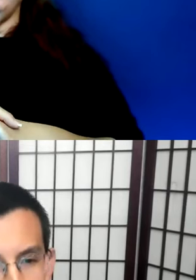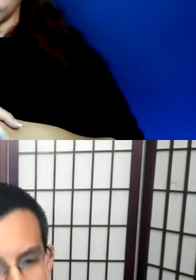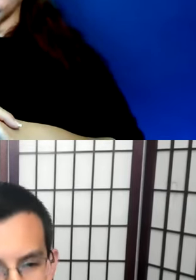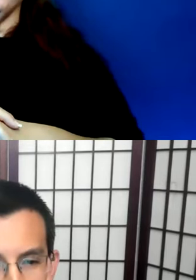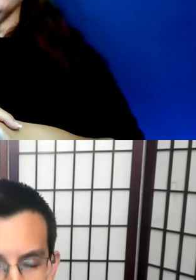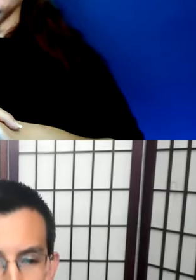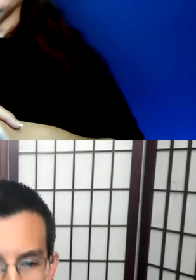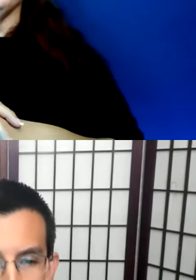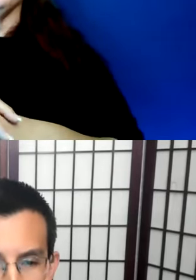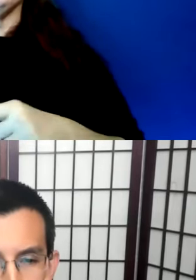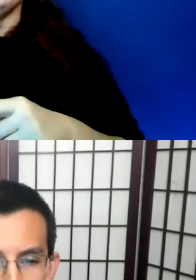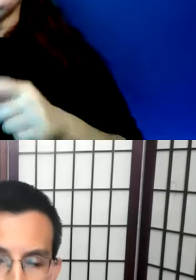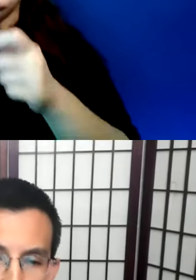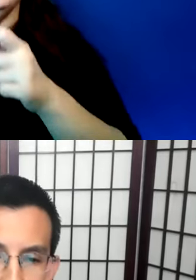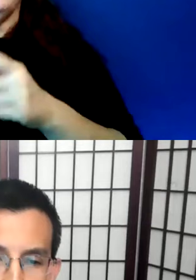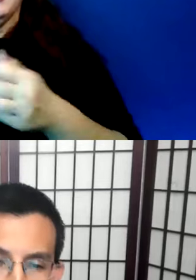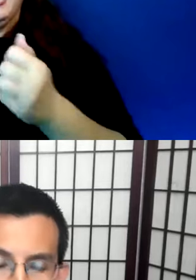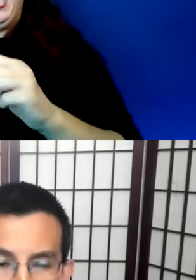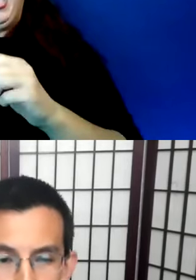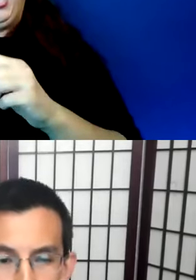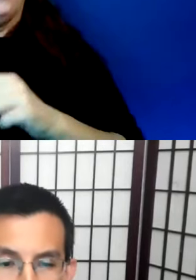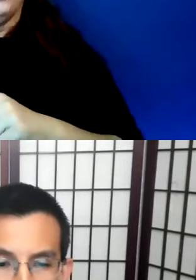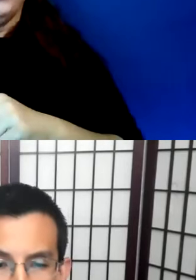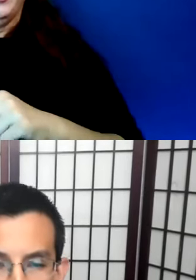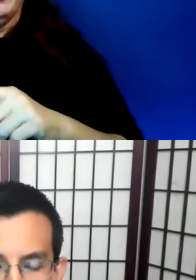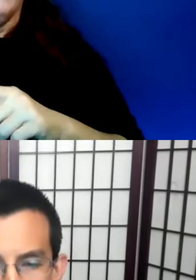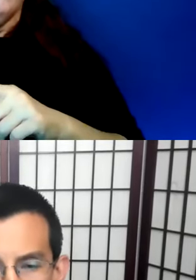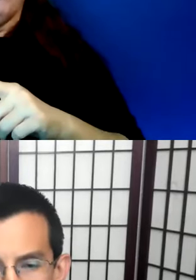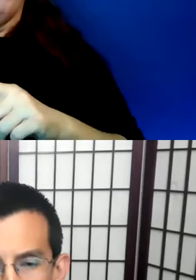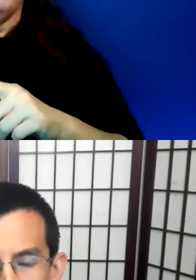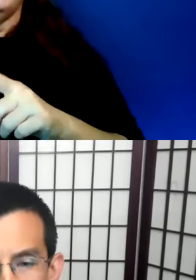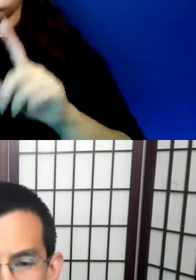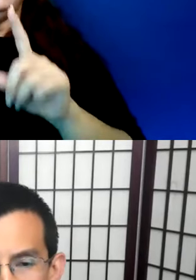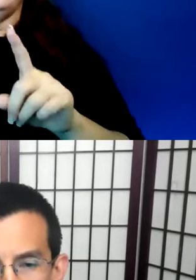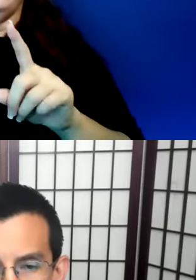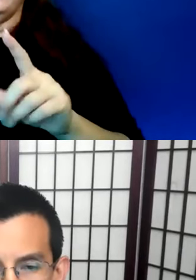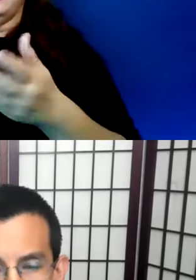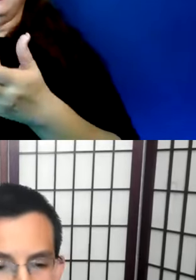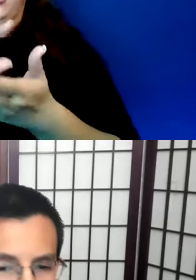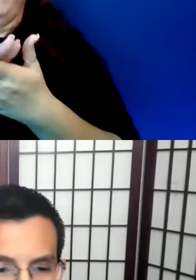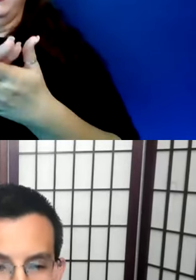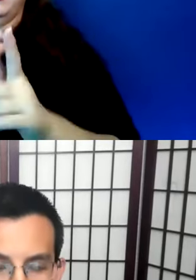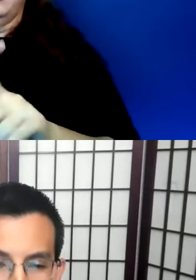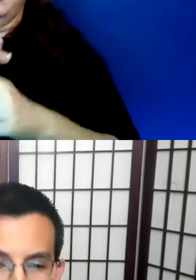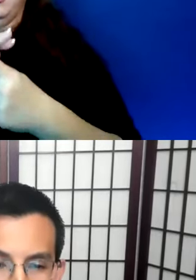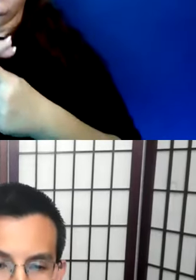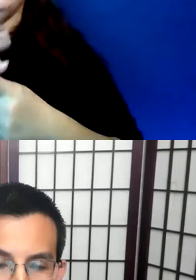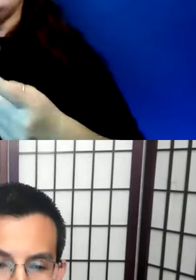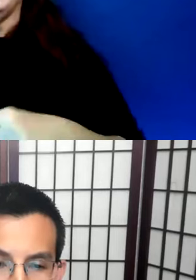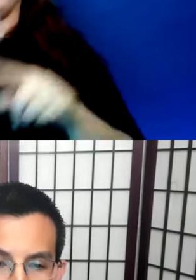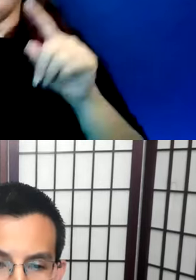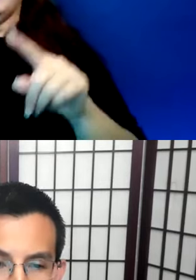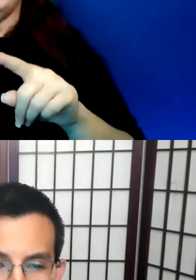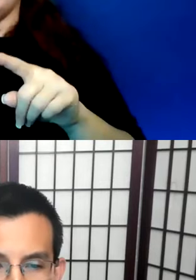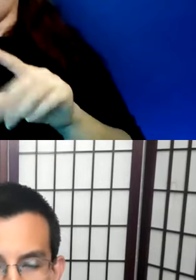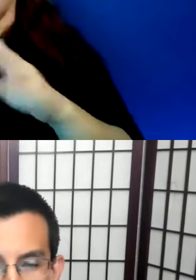But again, as for the particulars of how this would pan out in a, you know, in a given documentation context. And I think that would have to vary from one community